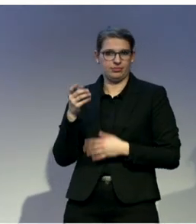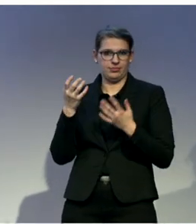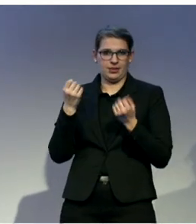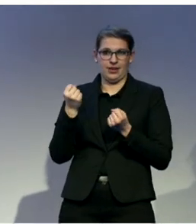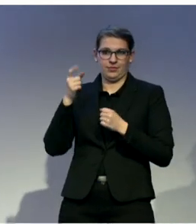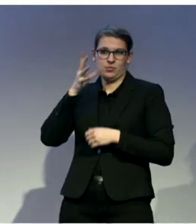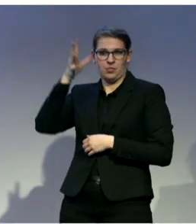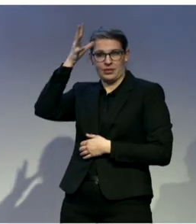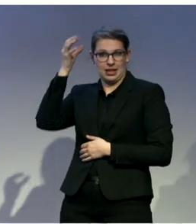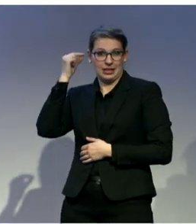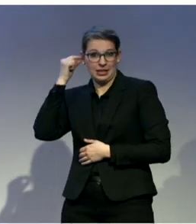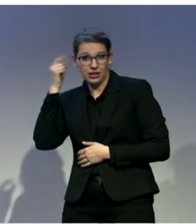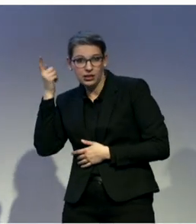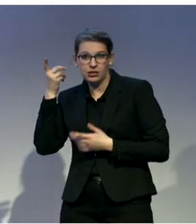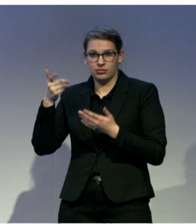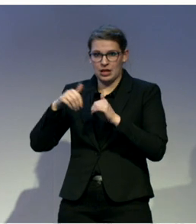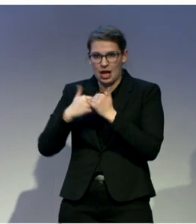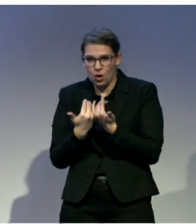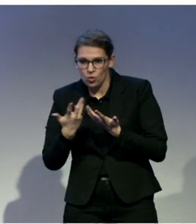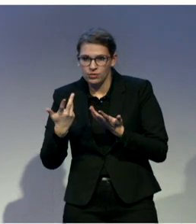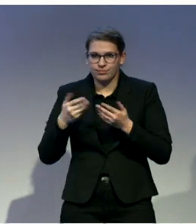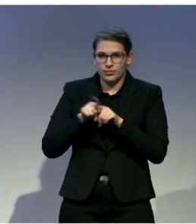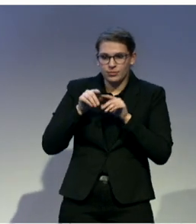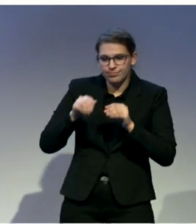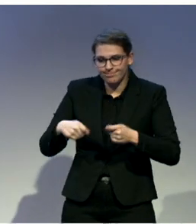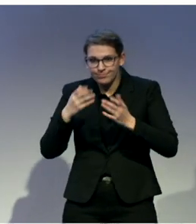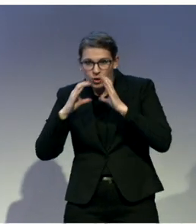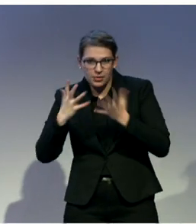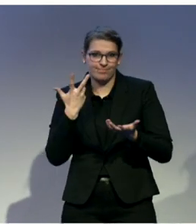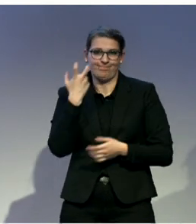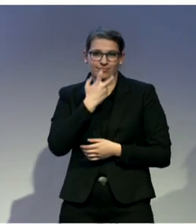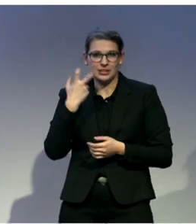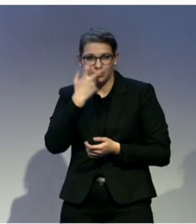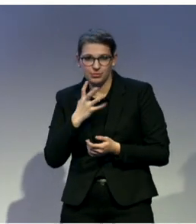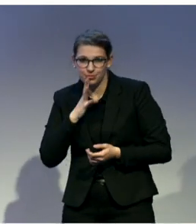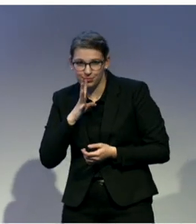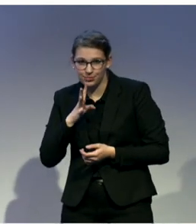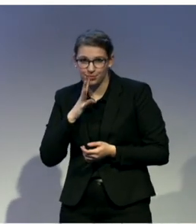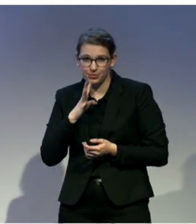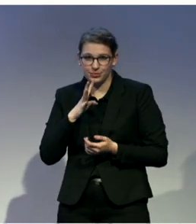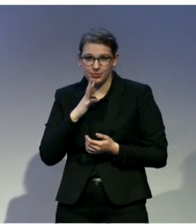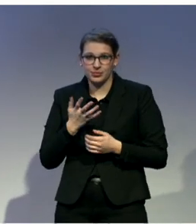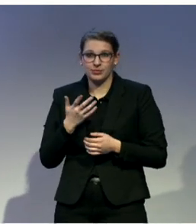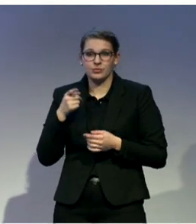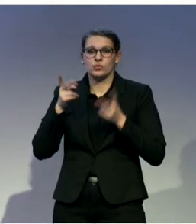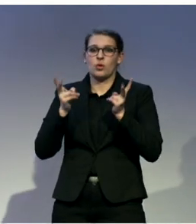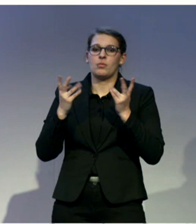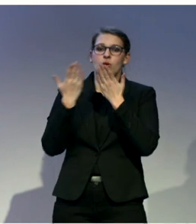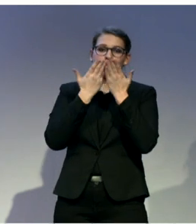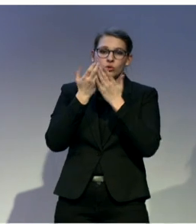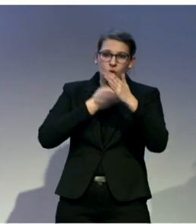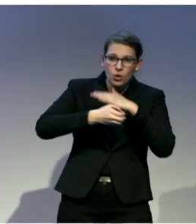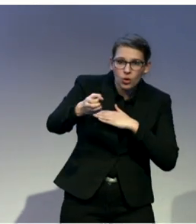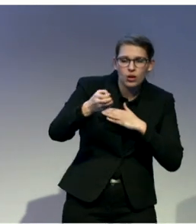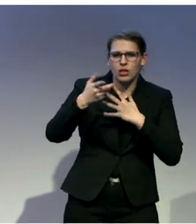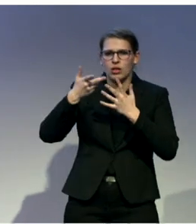in that method first. And when they fail out, only then are they given the opportunity to learn sign language. Or when they